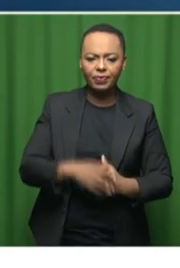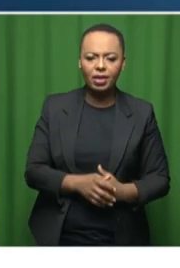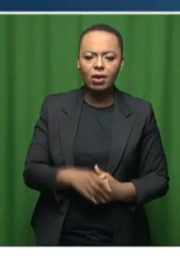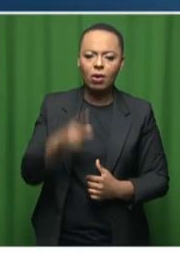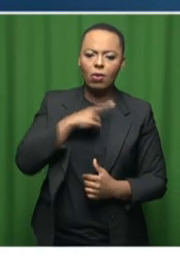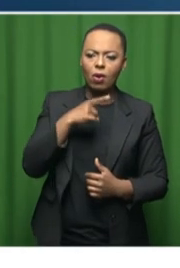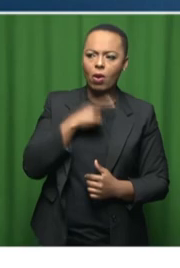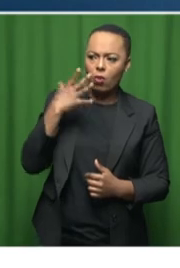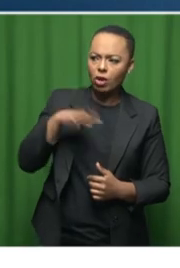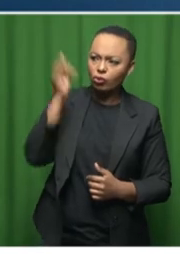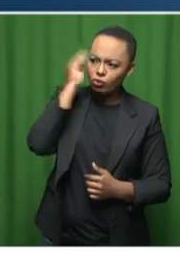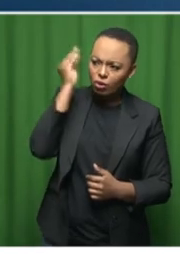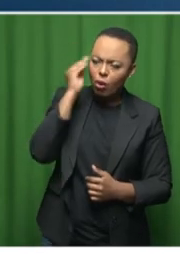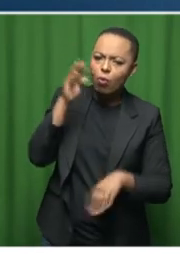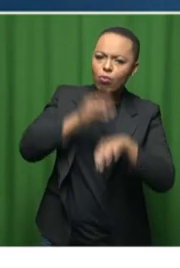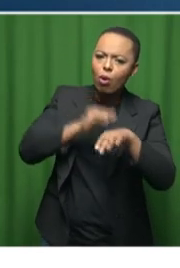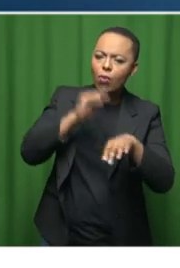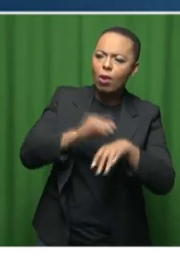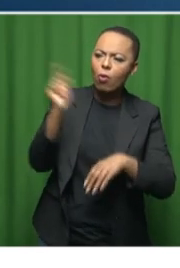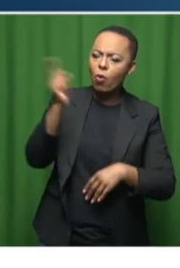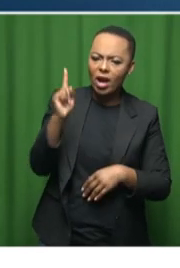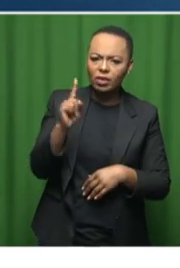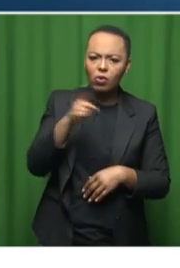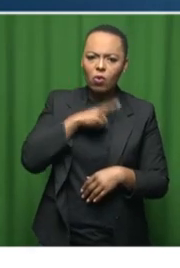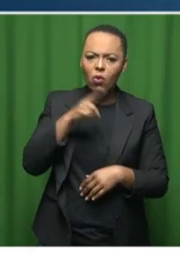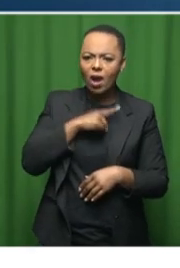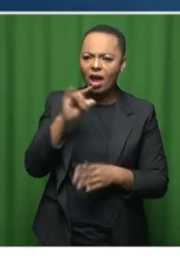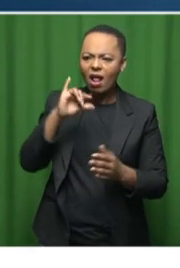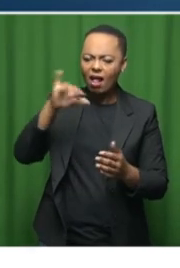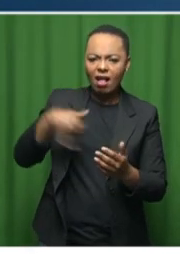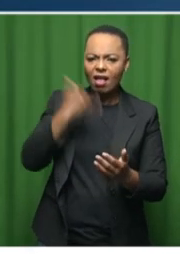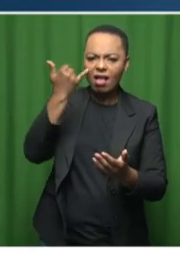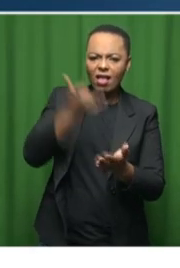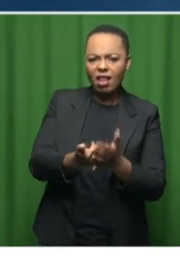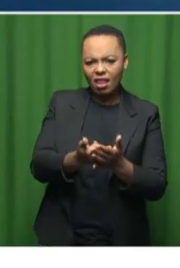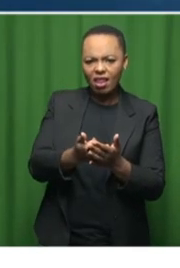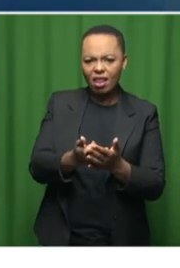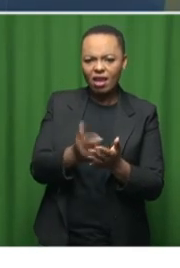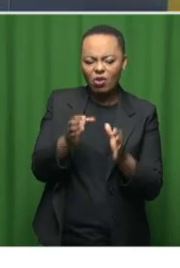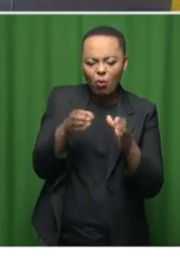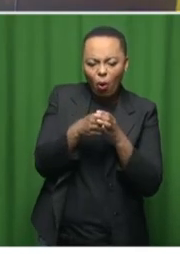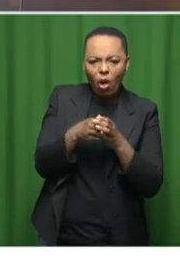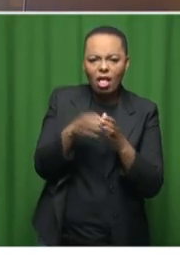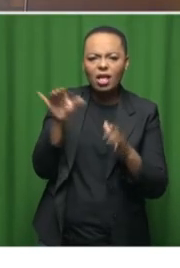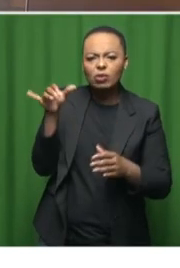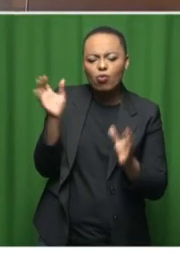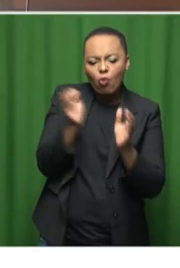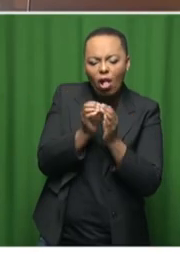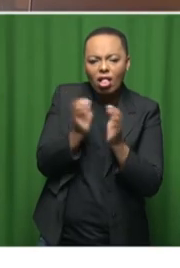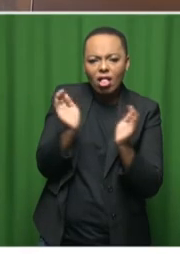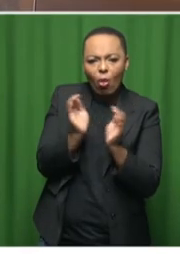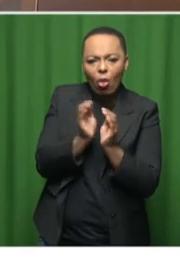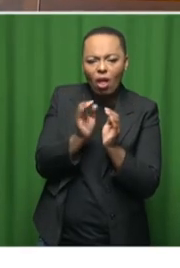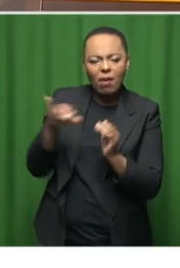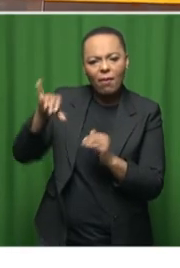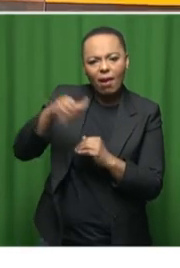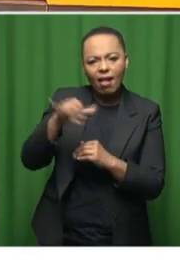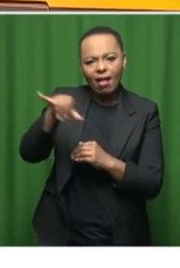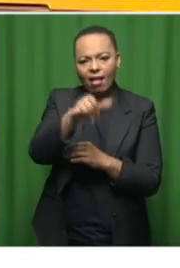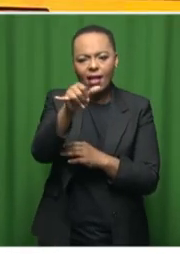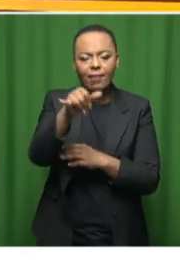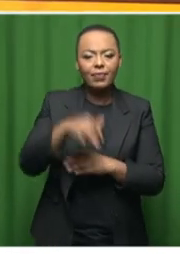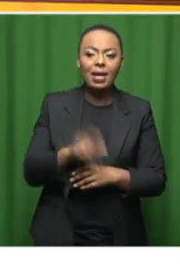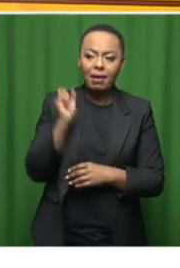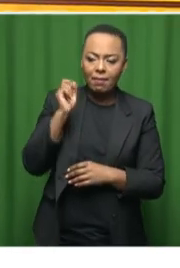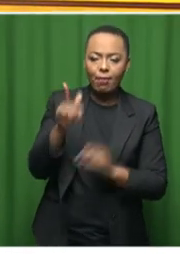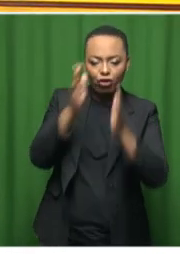what exactly the problems are, why these crashes are occurring and how to curb that? And that is what we refer to as general aviation,